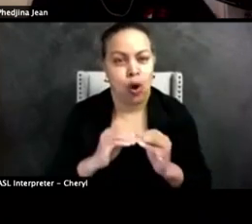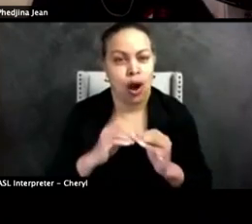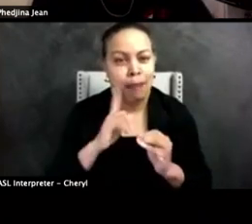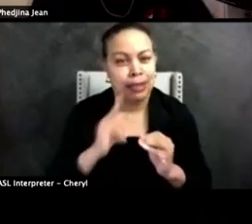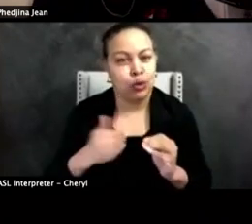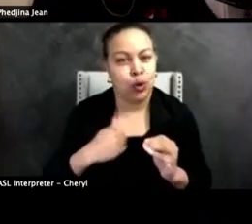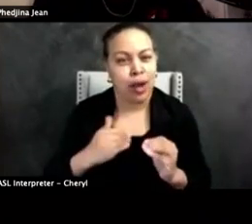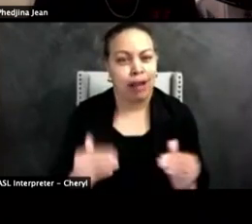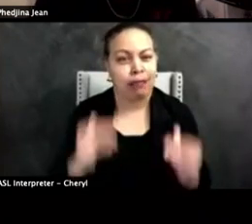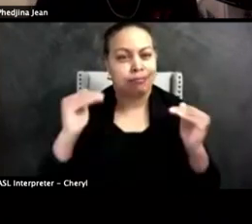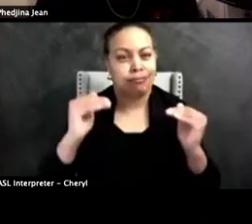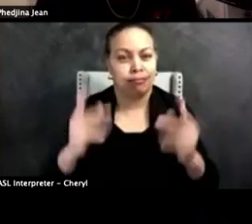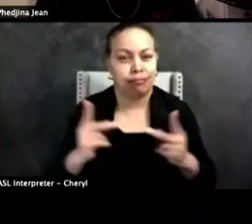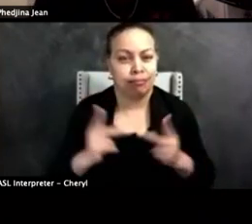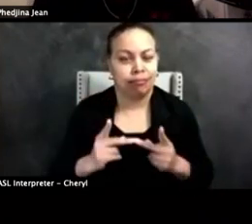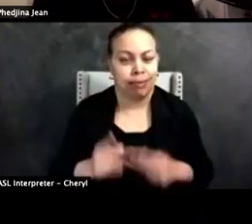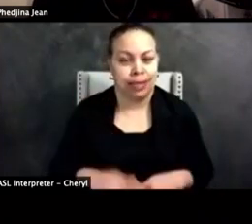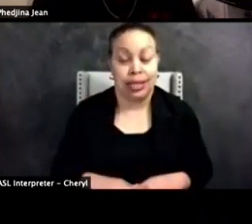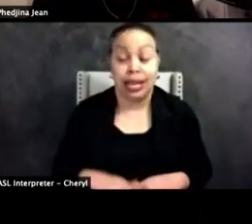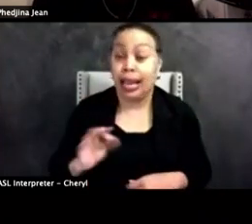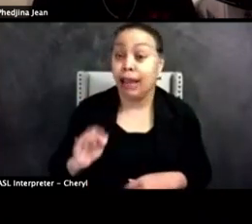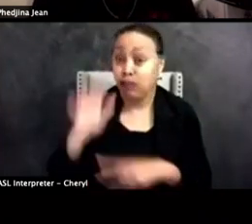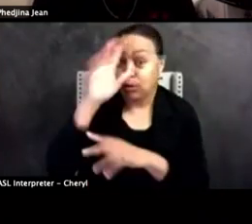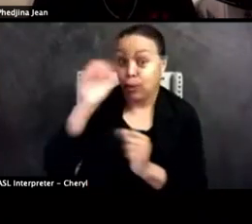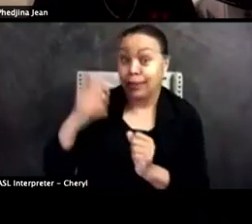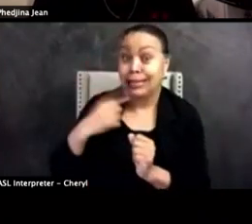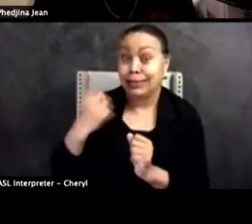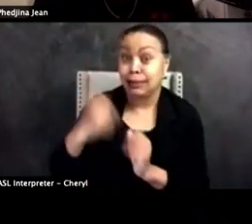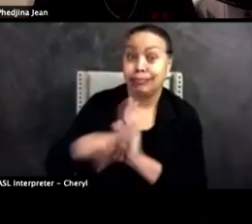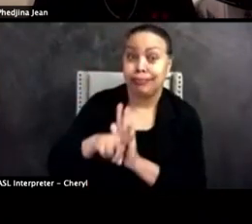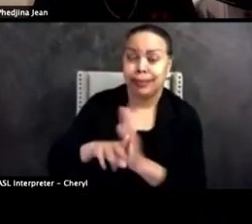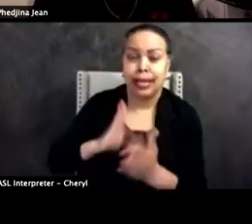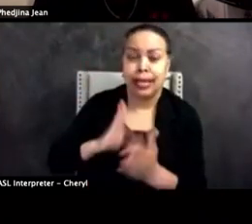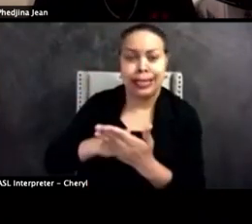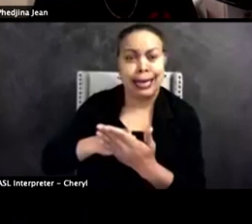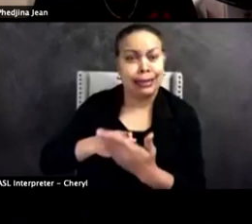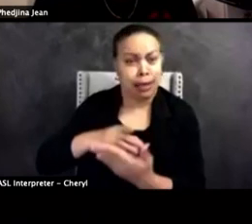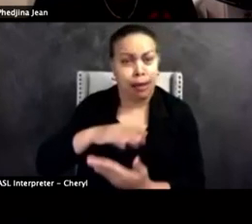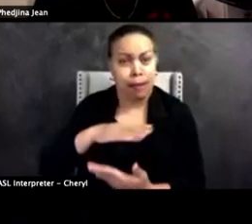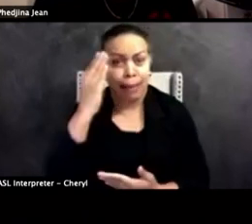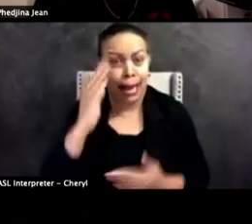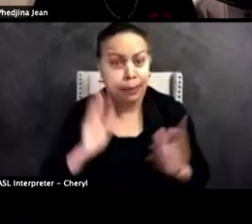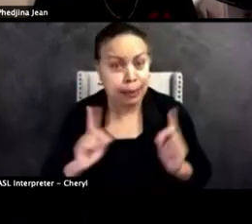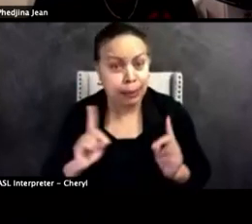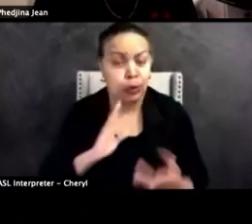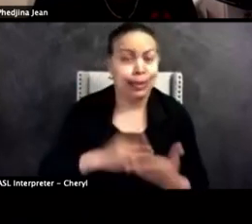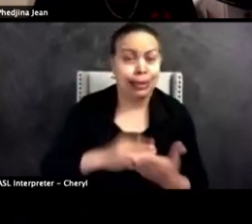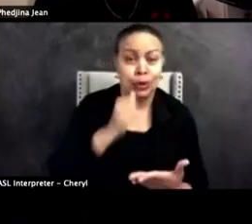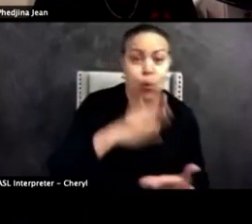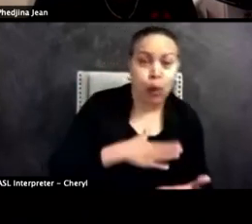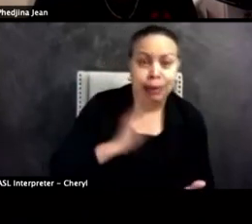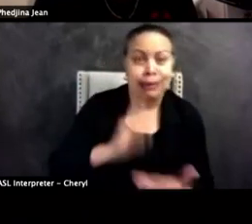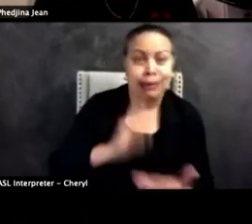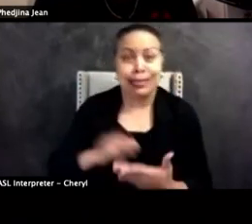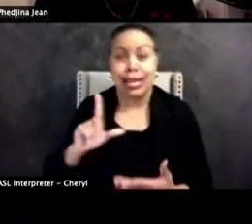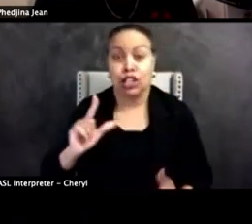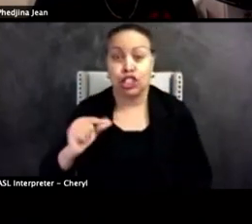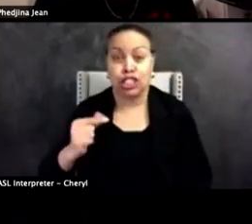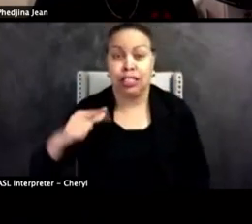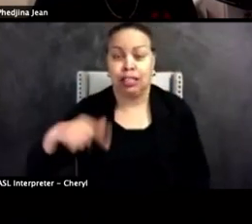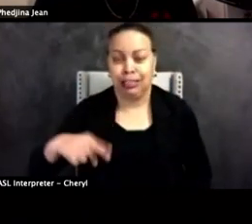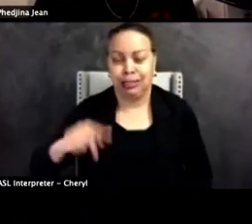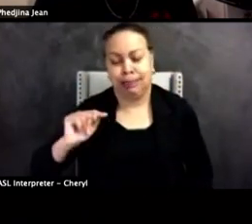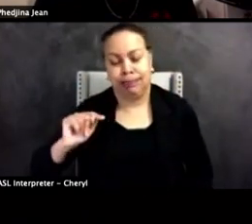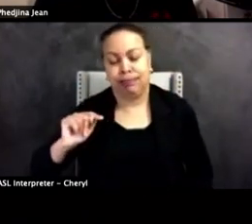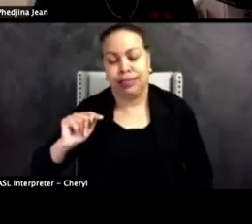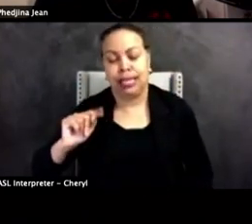You have the president, the president were to say something that was derogatory towards black people or to women or to LGBTQ, right? You would listen